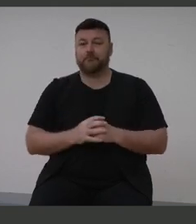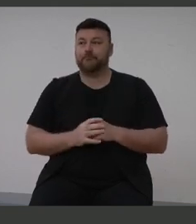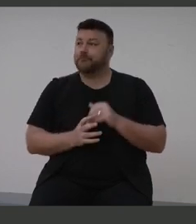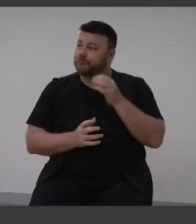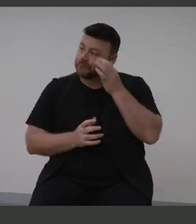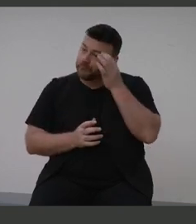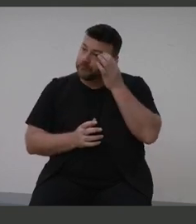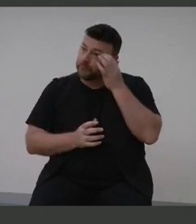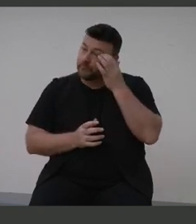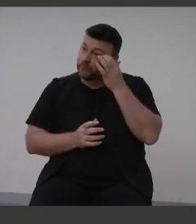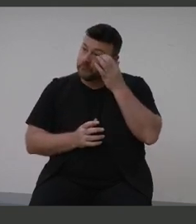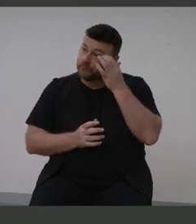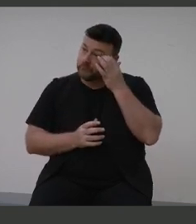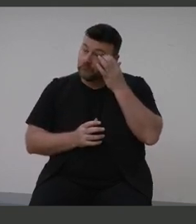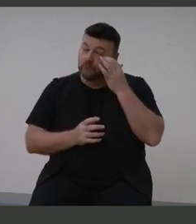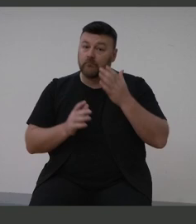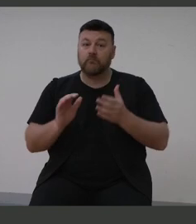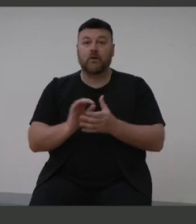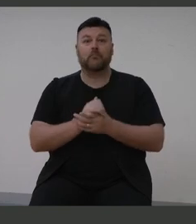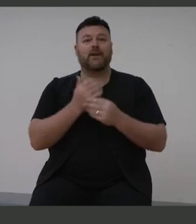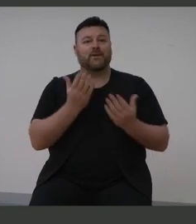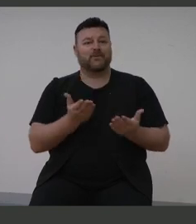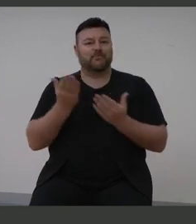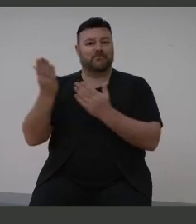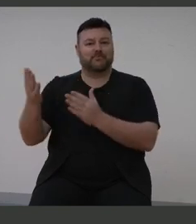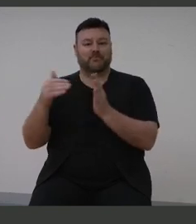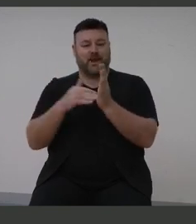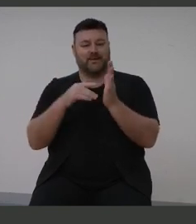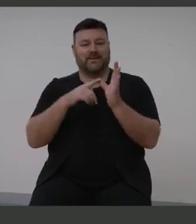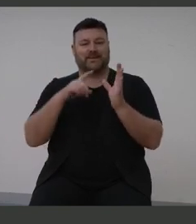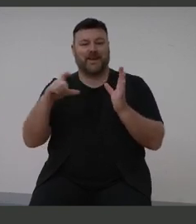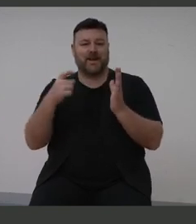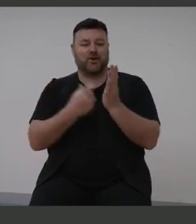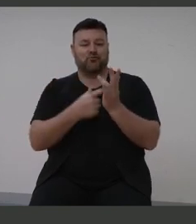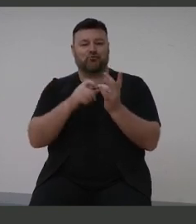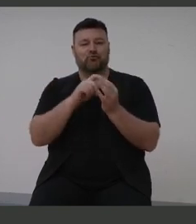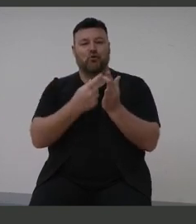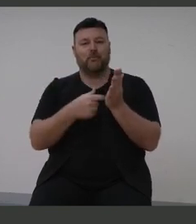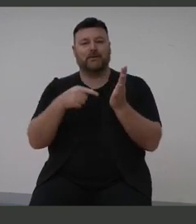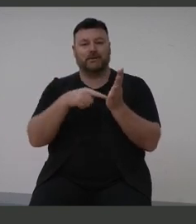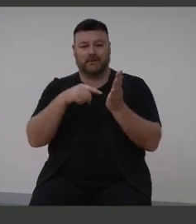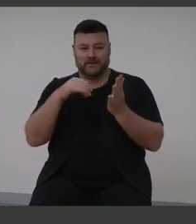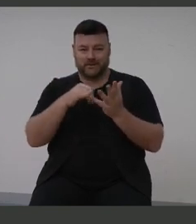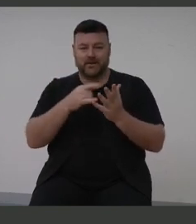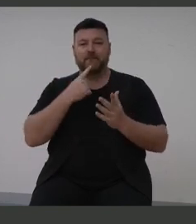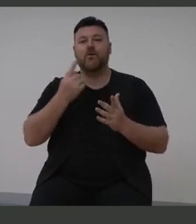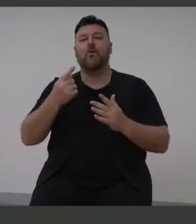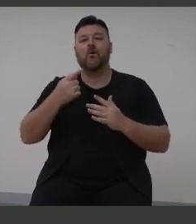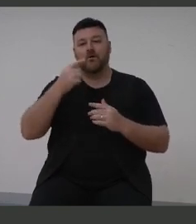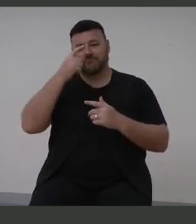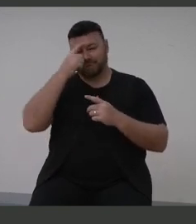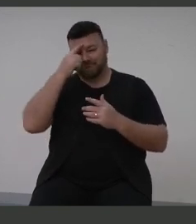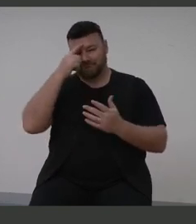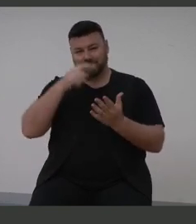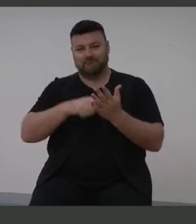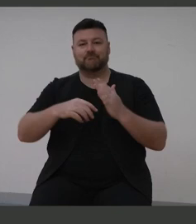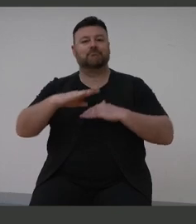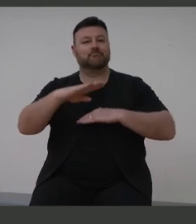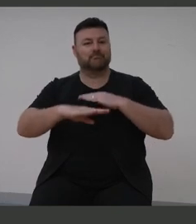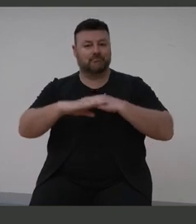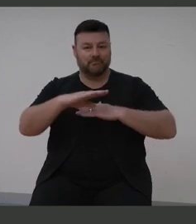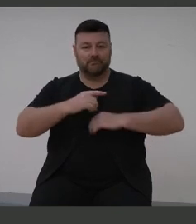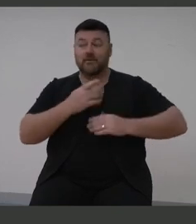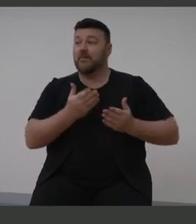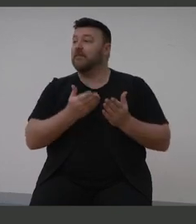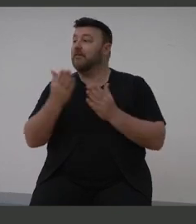Now, it is a pleasure to hand over to Zach Roberts to provide an Acknowledgement of Country, followed by David Brady, who will talk about the importance